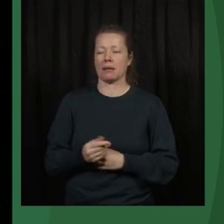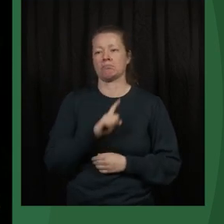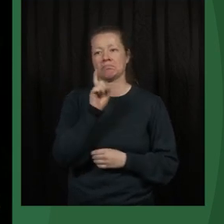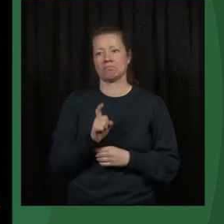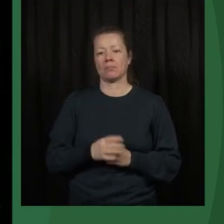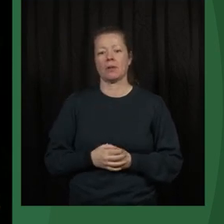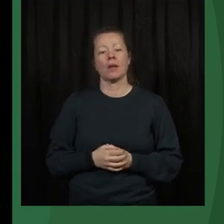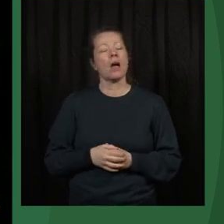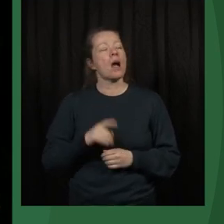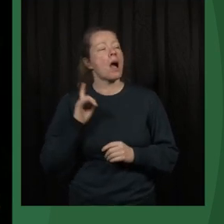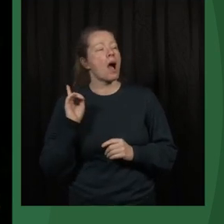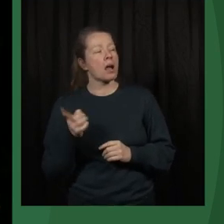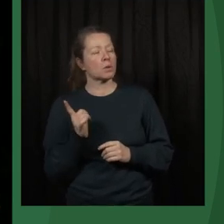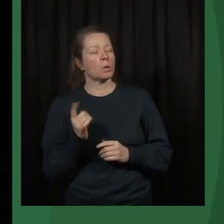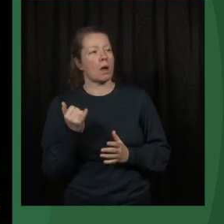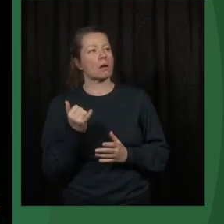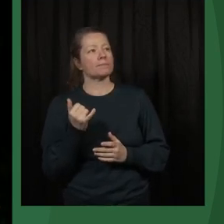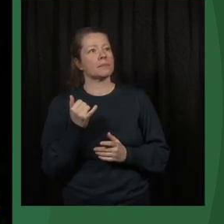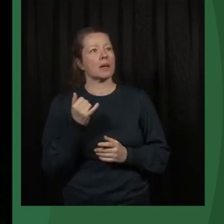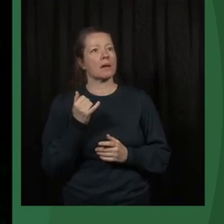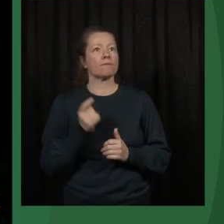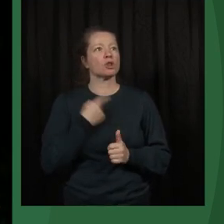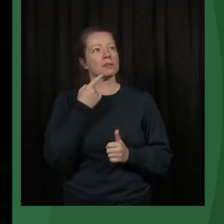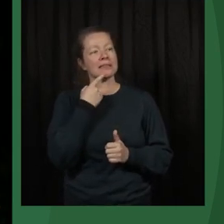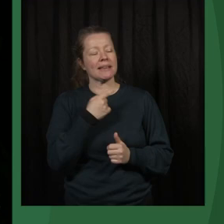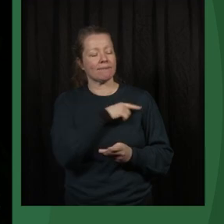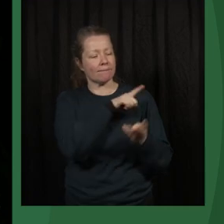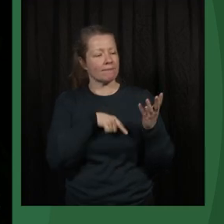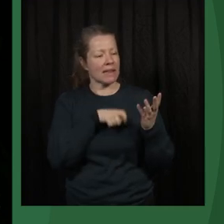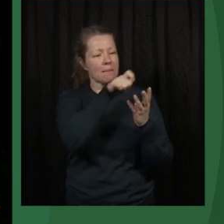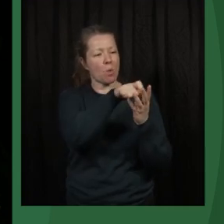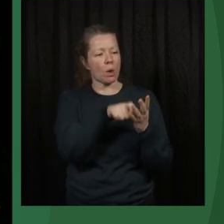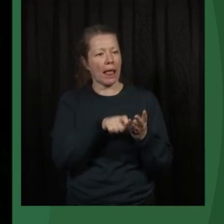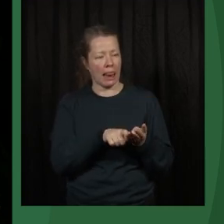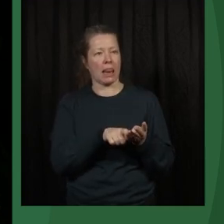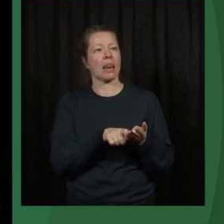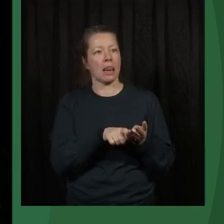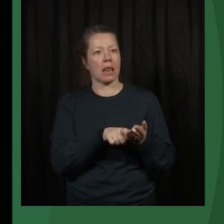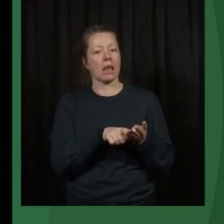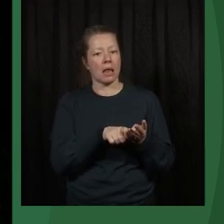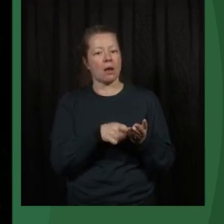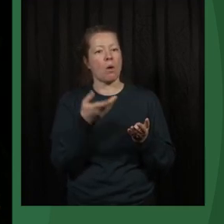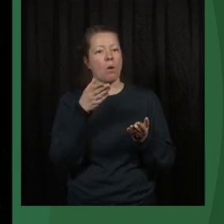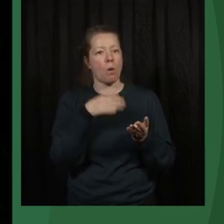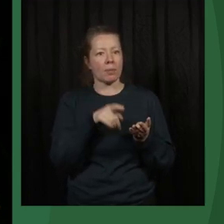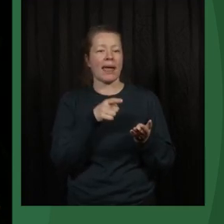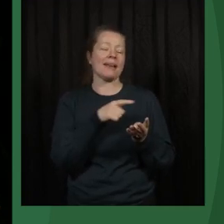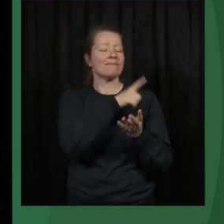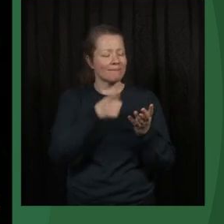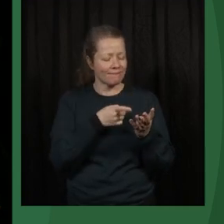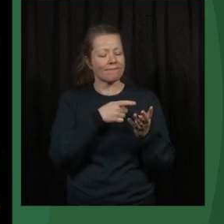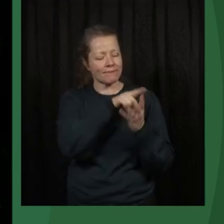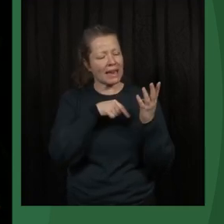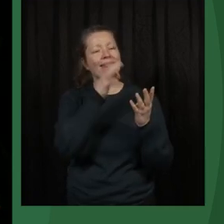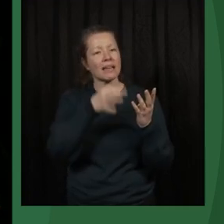So let me at least say four points about that, or four things I think